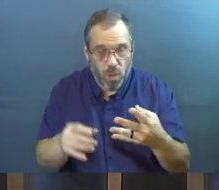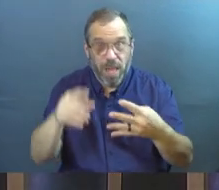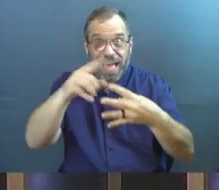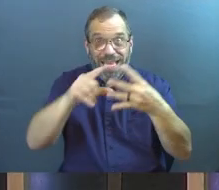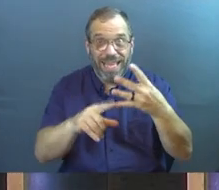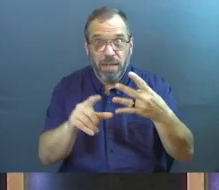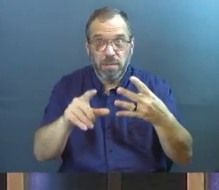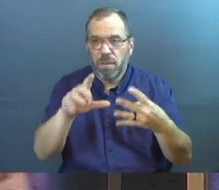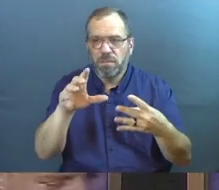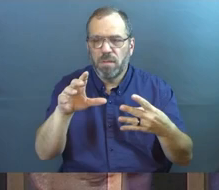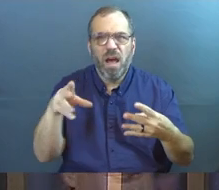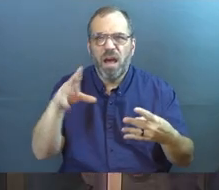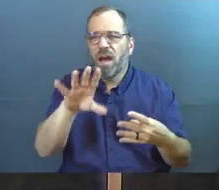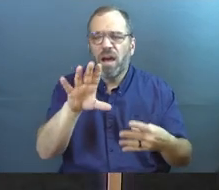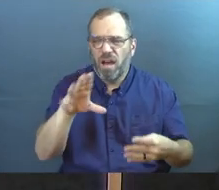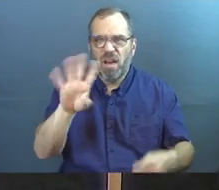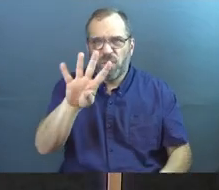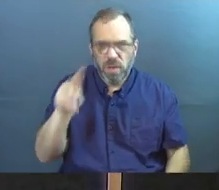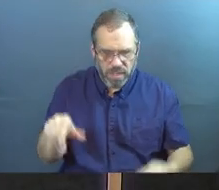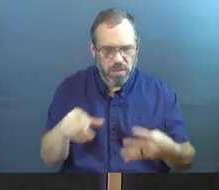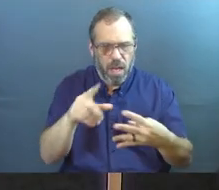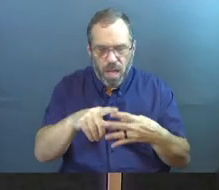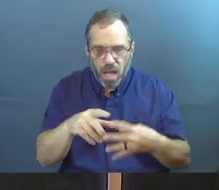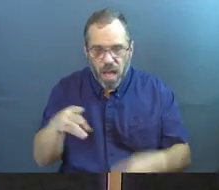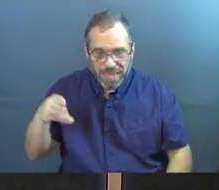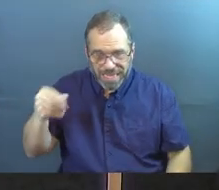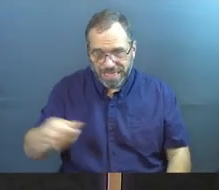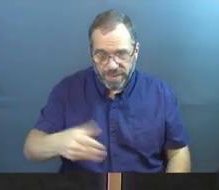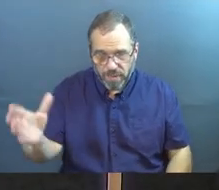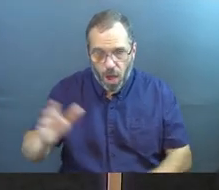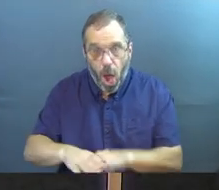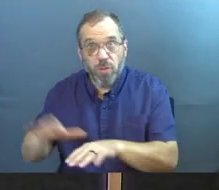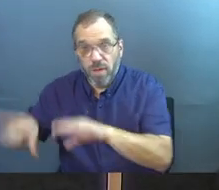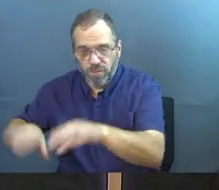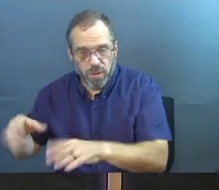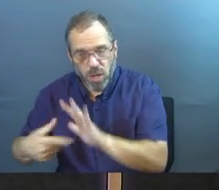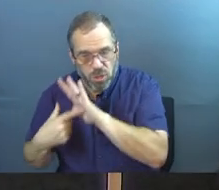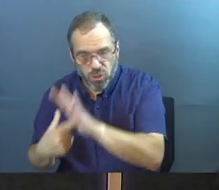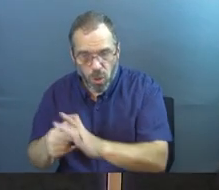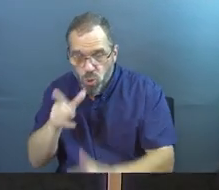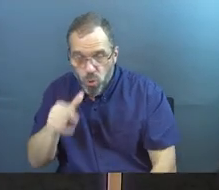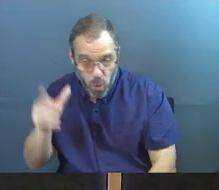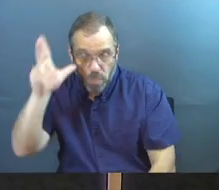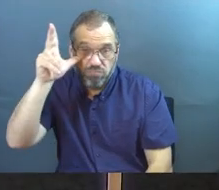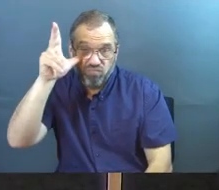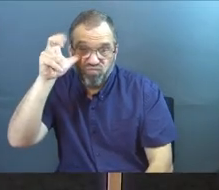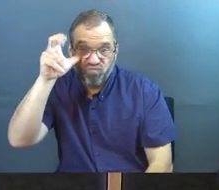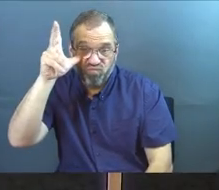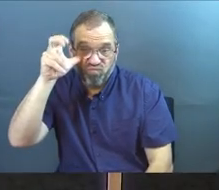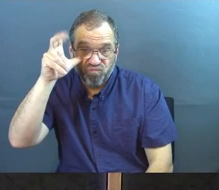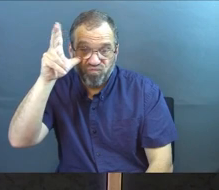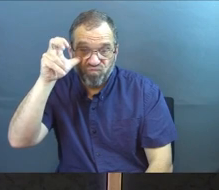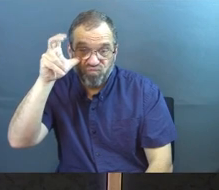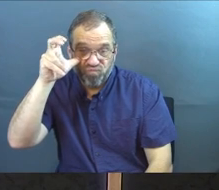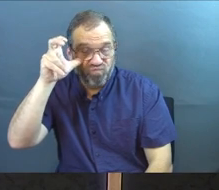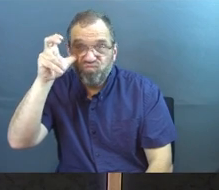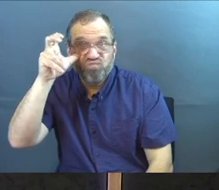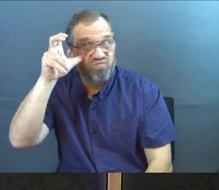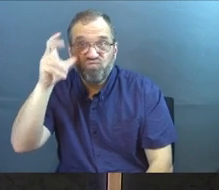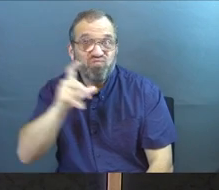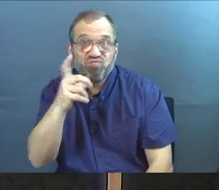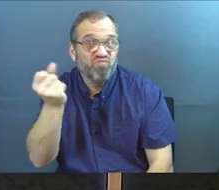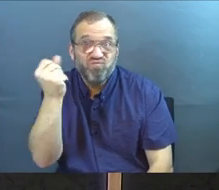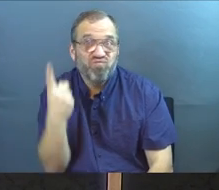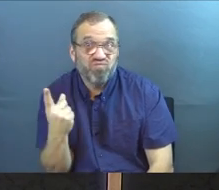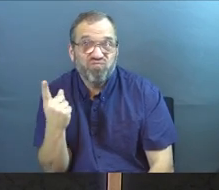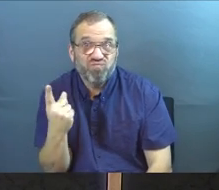seeds again, okay? Four seeds. Verse 19, the seed that fell on the footpath represents those who hear the message about the kingdom and they don't